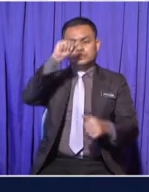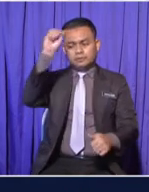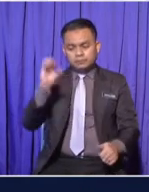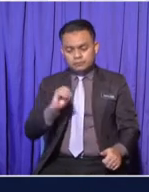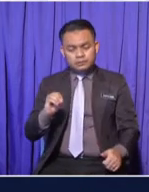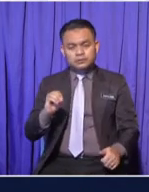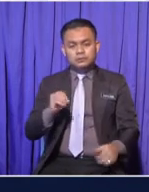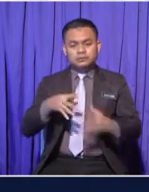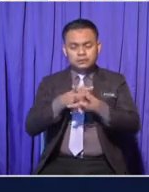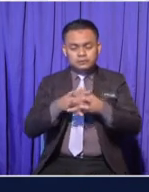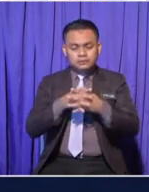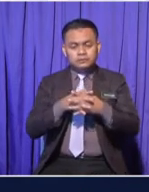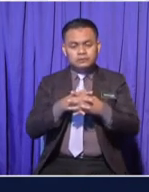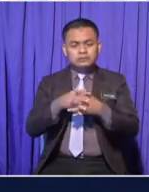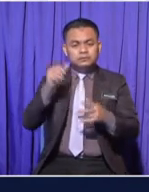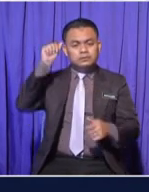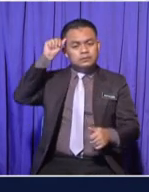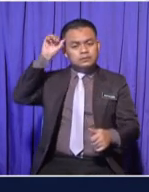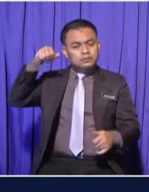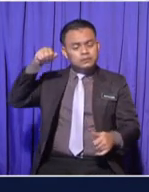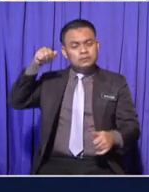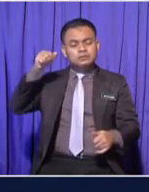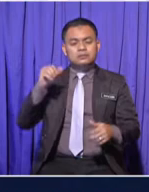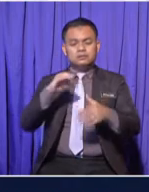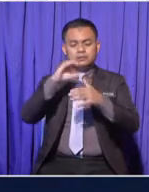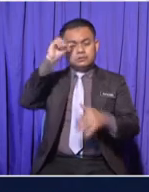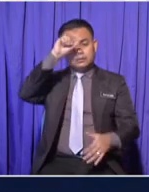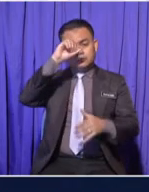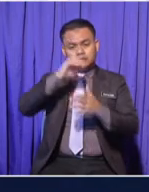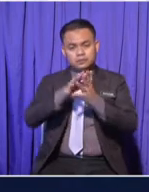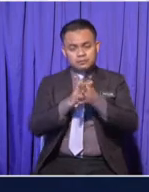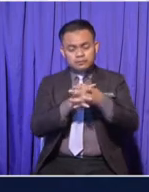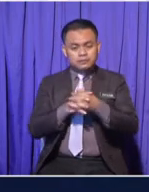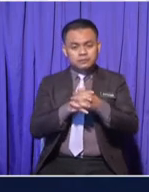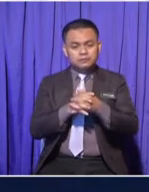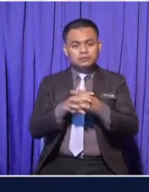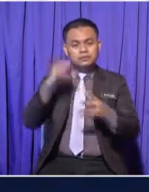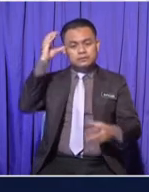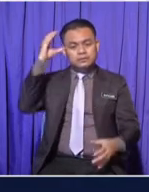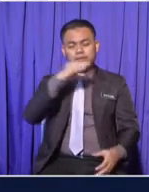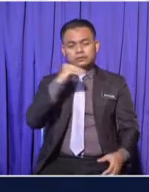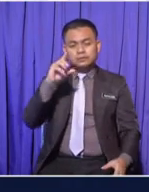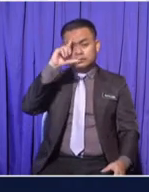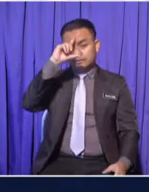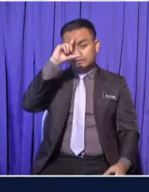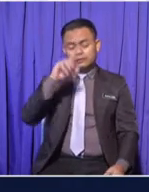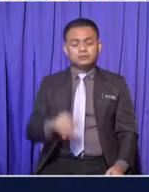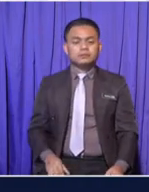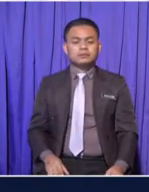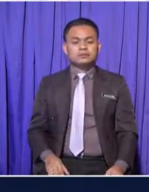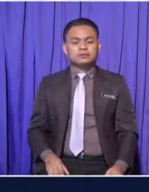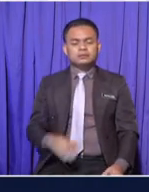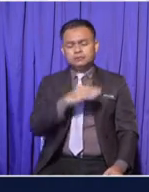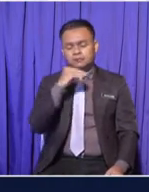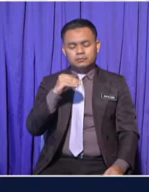Asian-American families Chinese-Indian families And many others